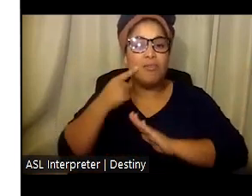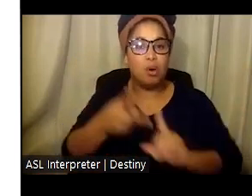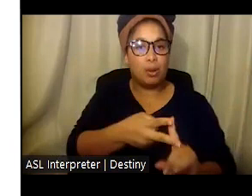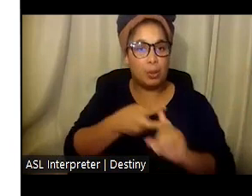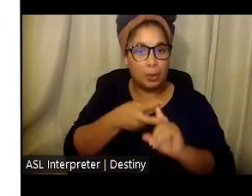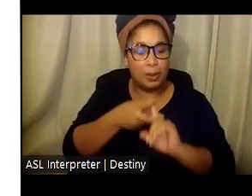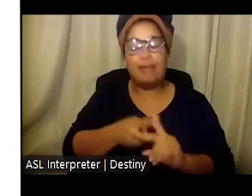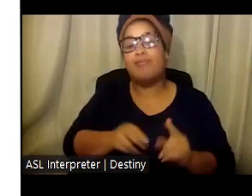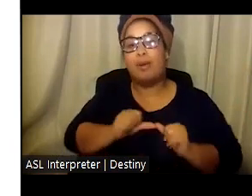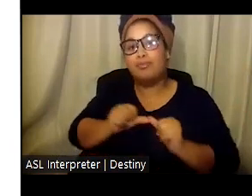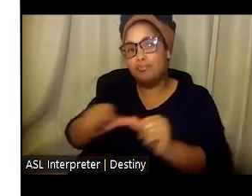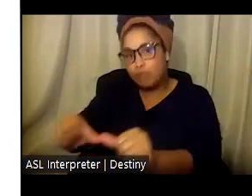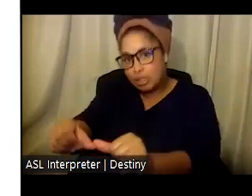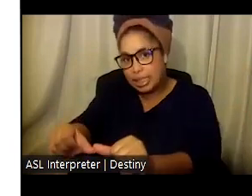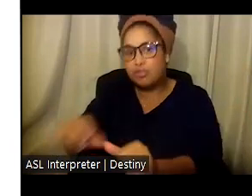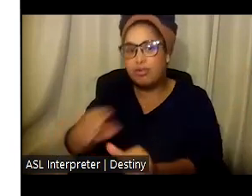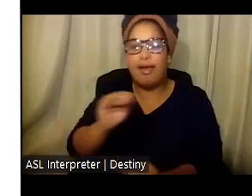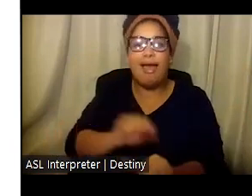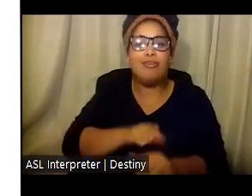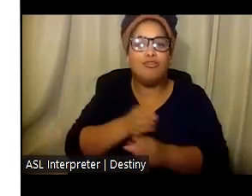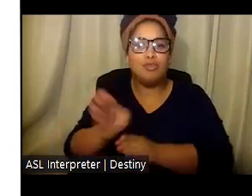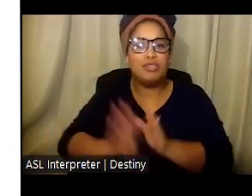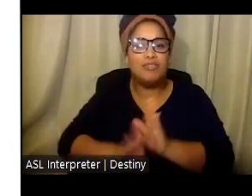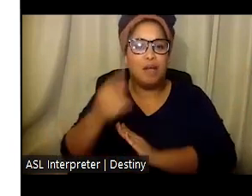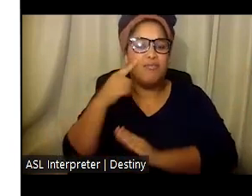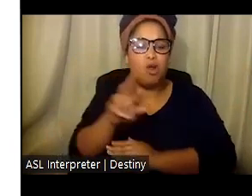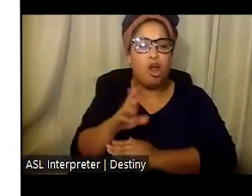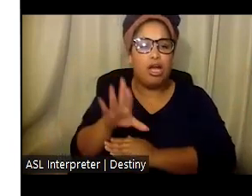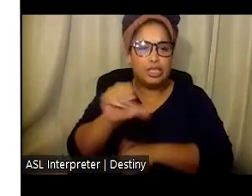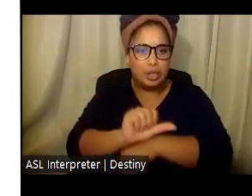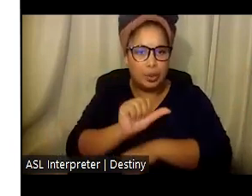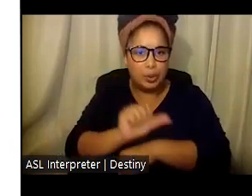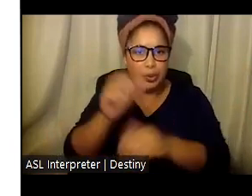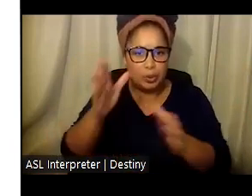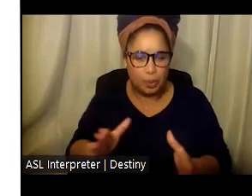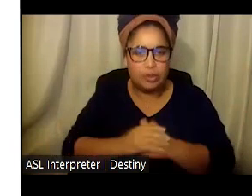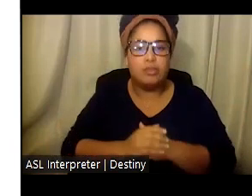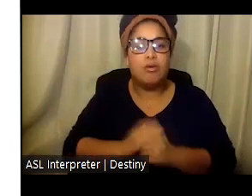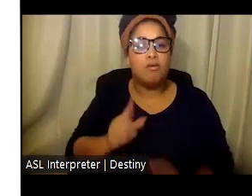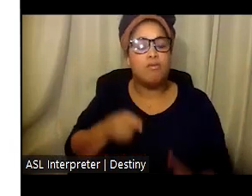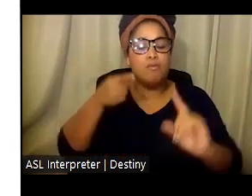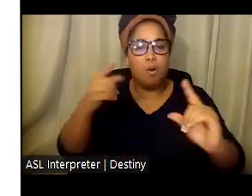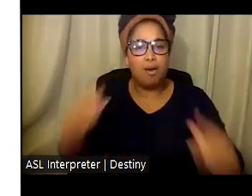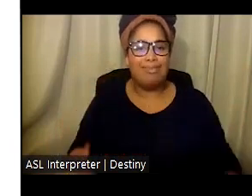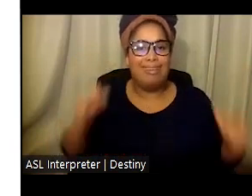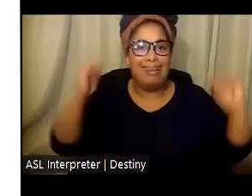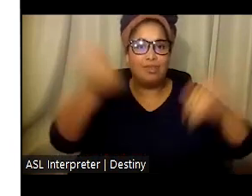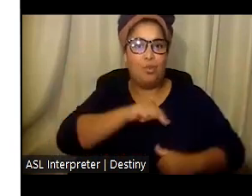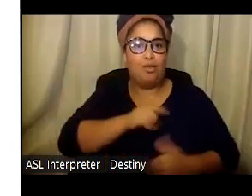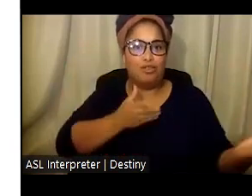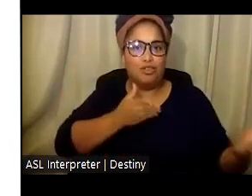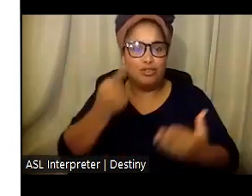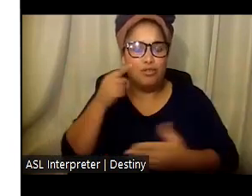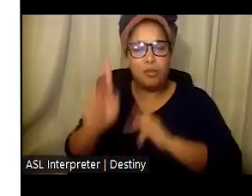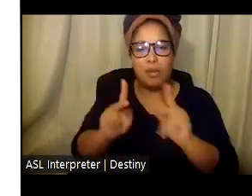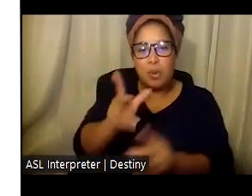retention, and career development for regional center employees, and is aimed at enhancing the quality of services provided to